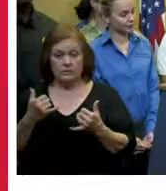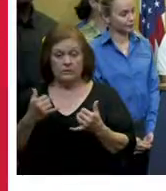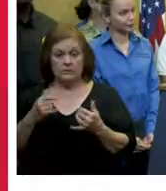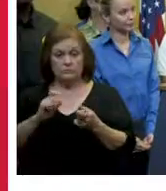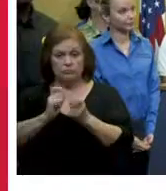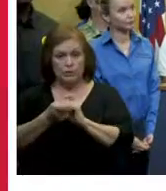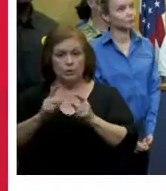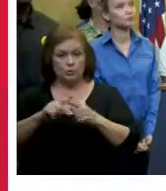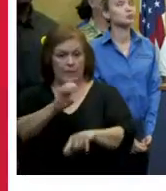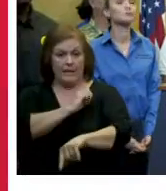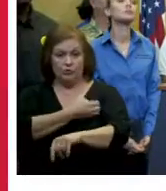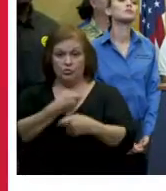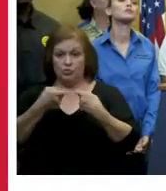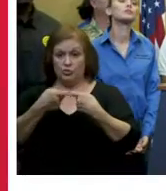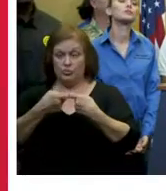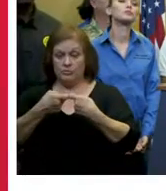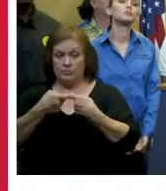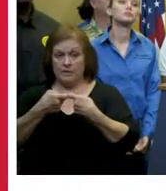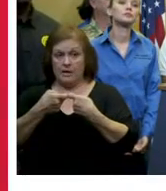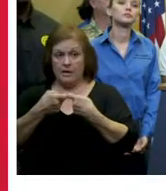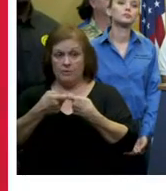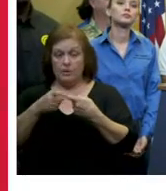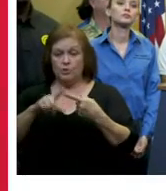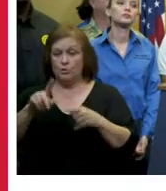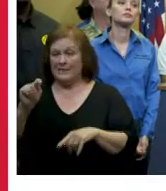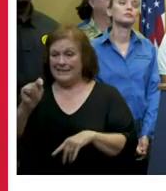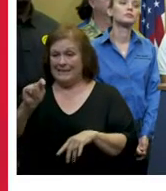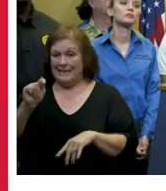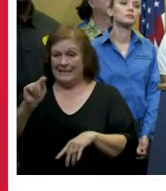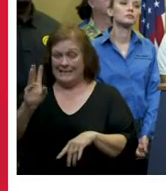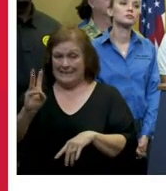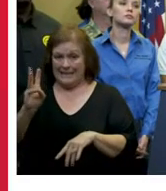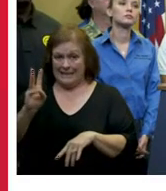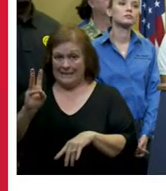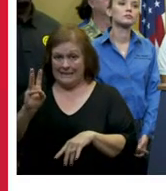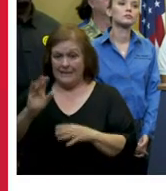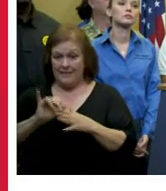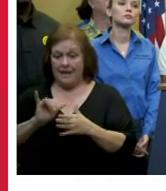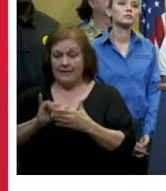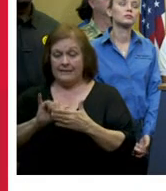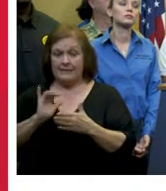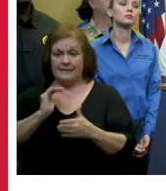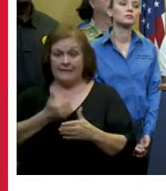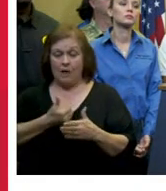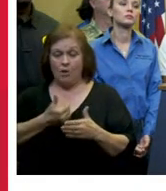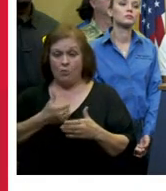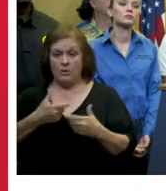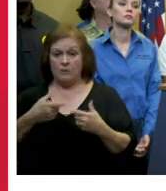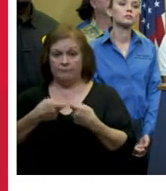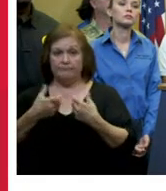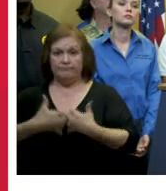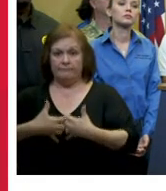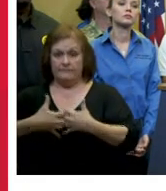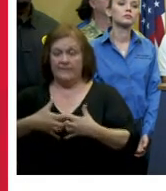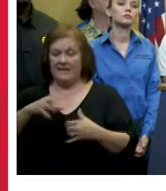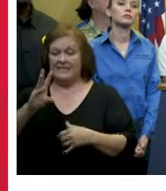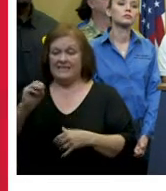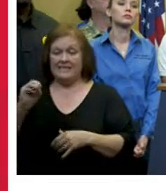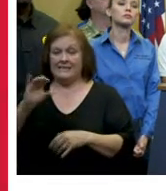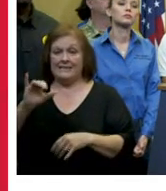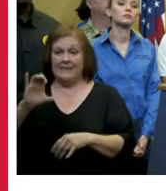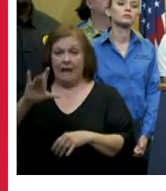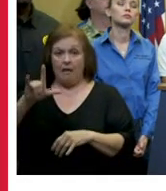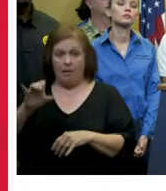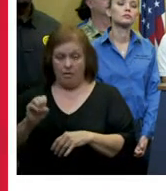power to our uh t6 our generator t6 which produces 60 uh cycle and